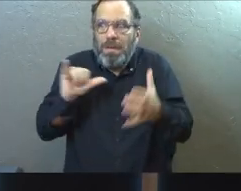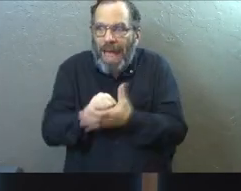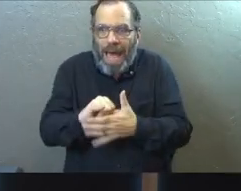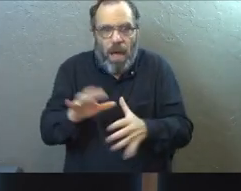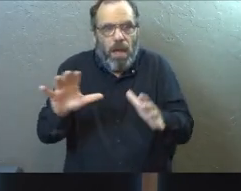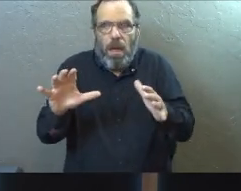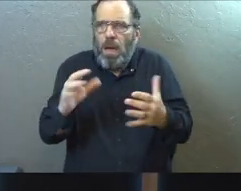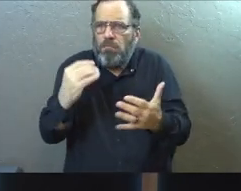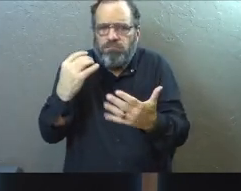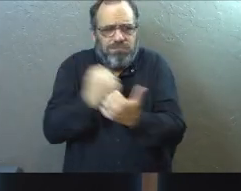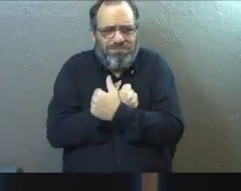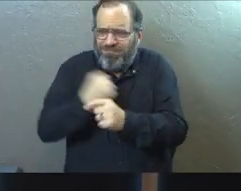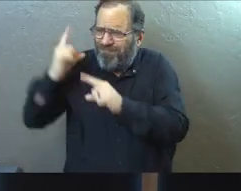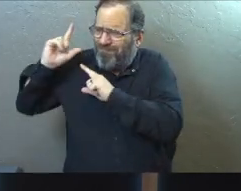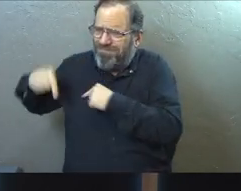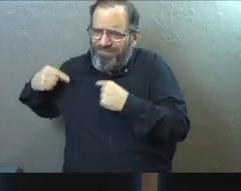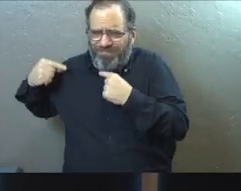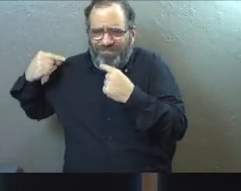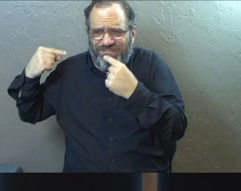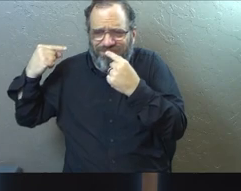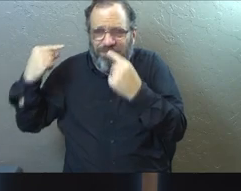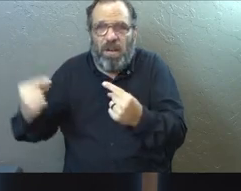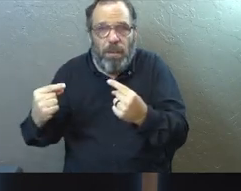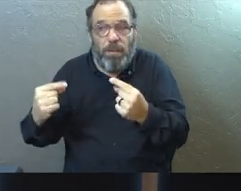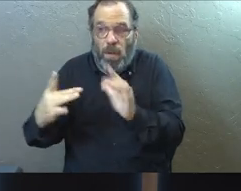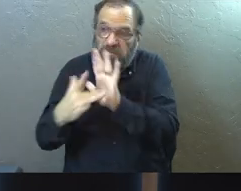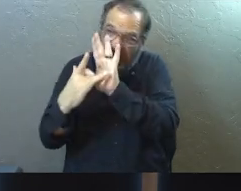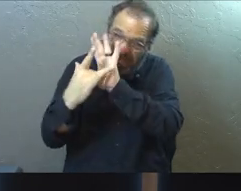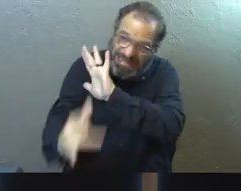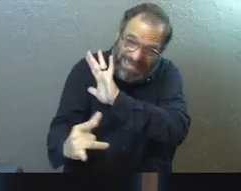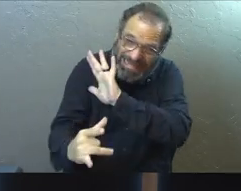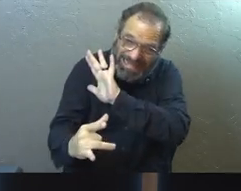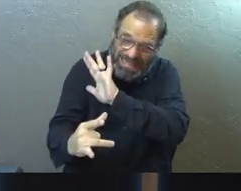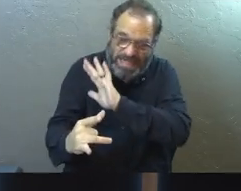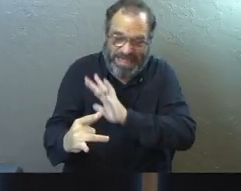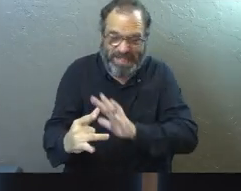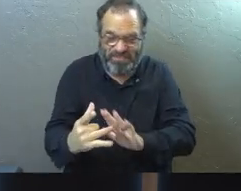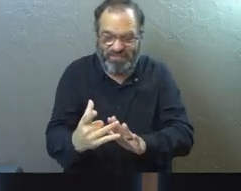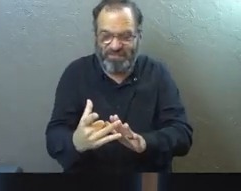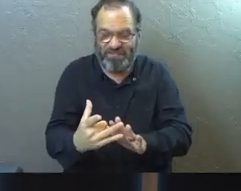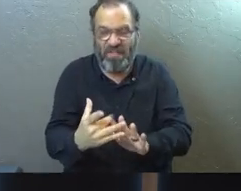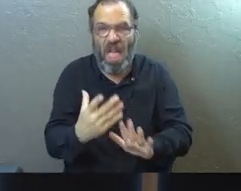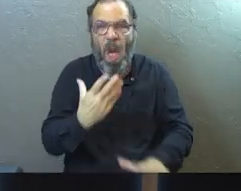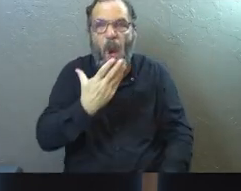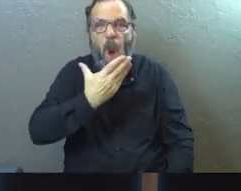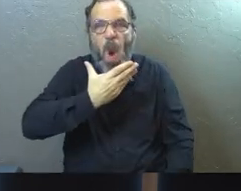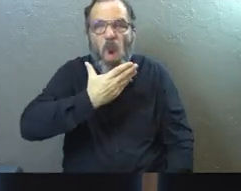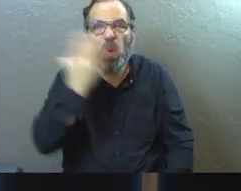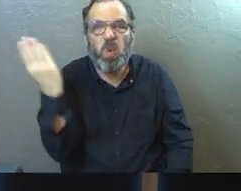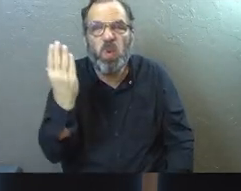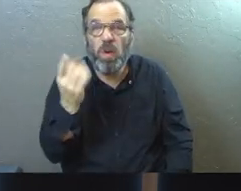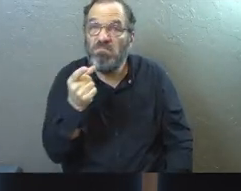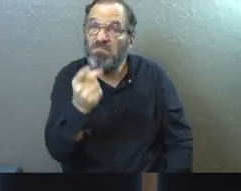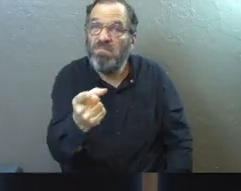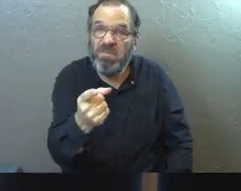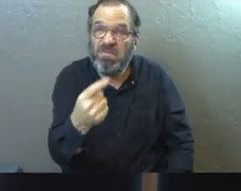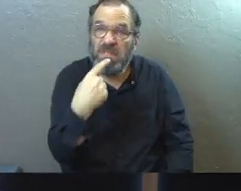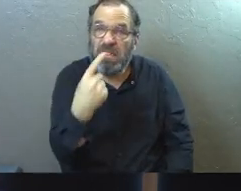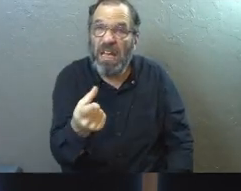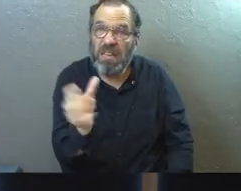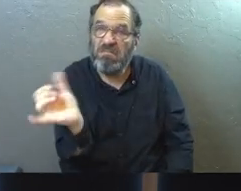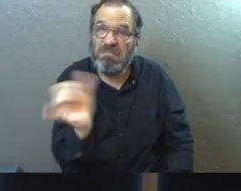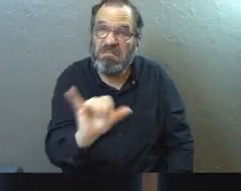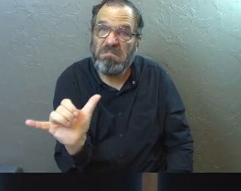something that I have loved for so long, when I was hurt, I had none of that. And I think a lot of us can find